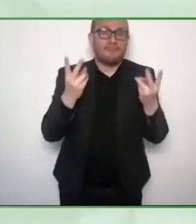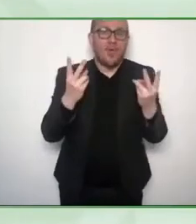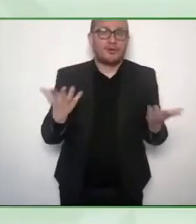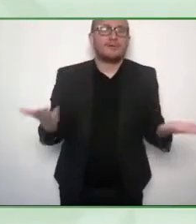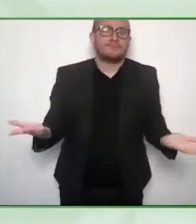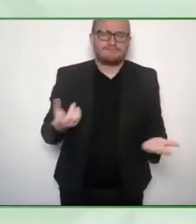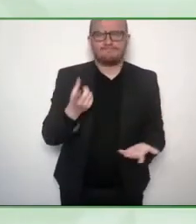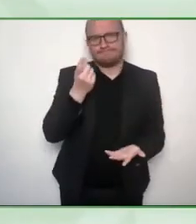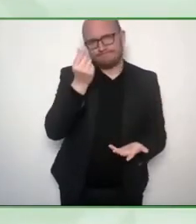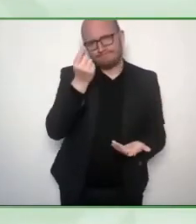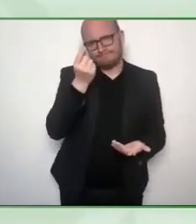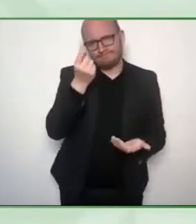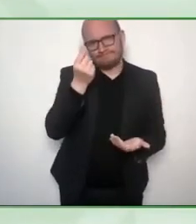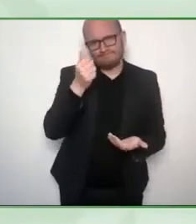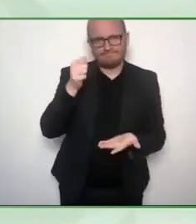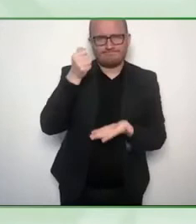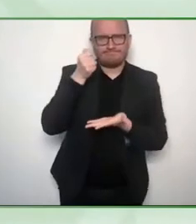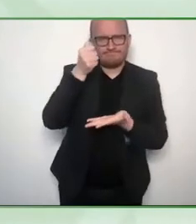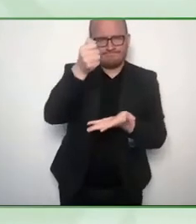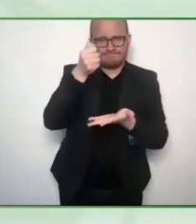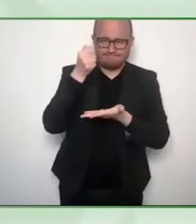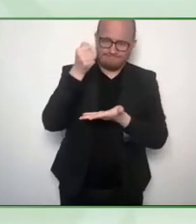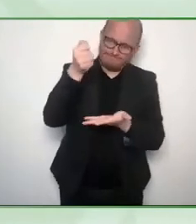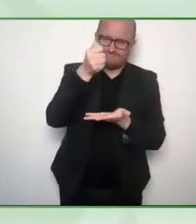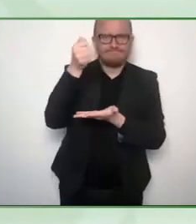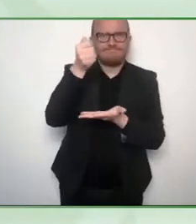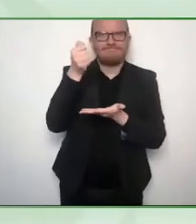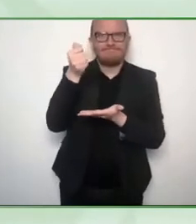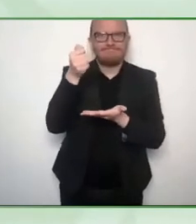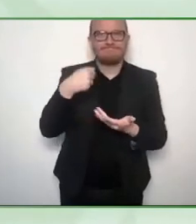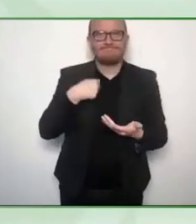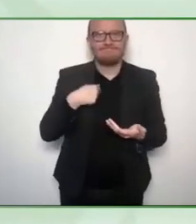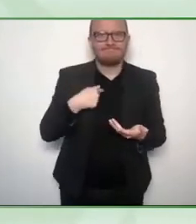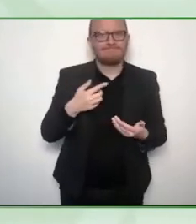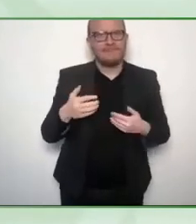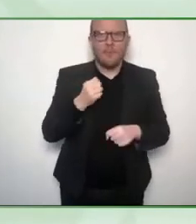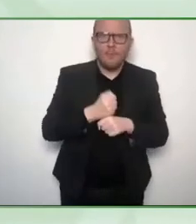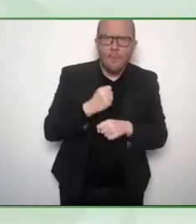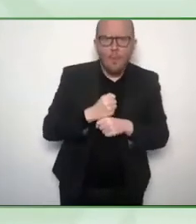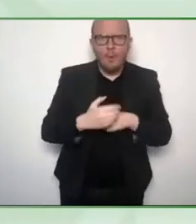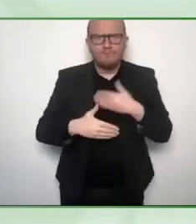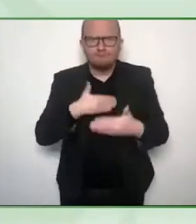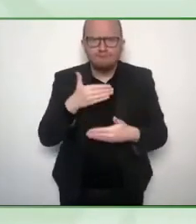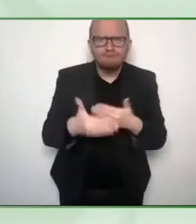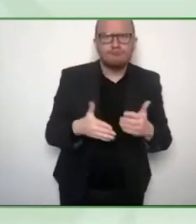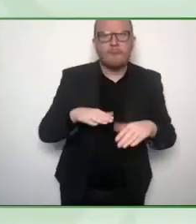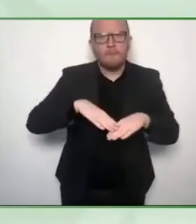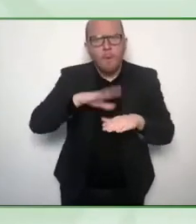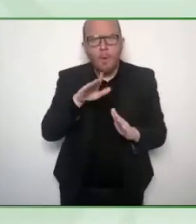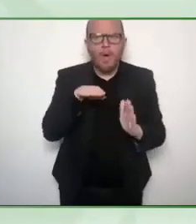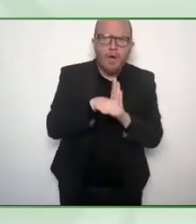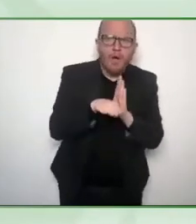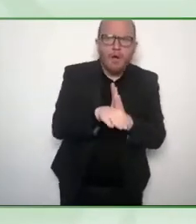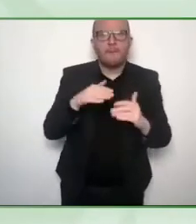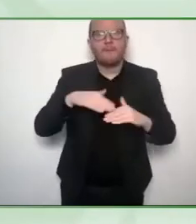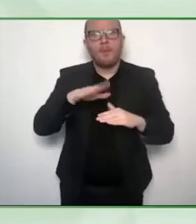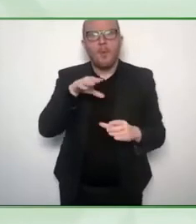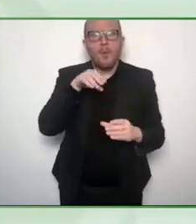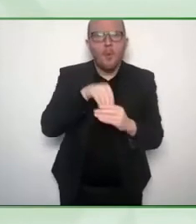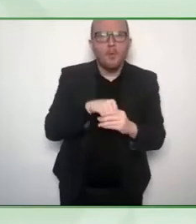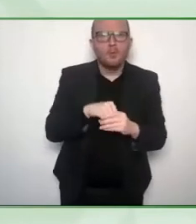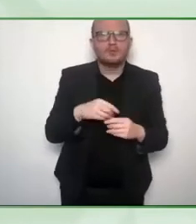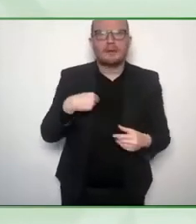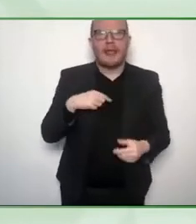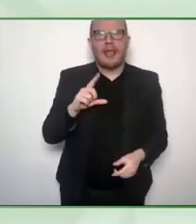struggling with work in the inclusion space because we compete with mainstream solutions. And